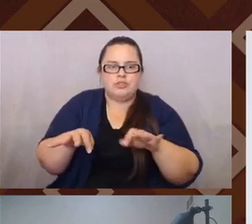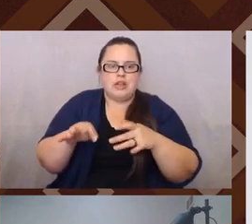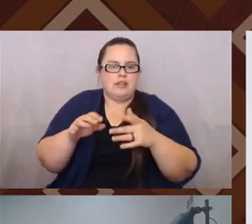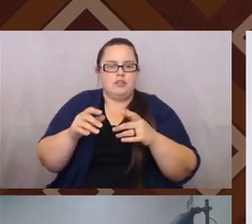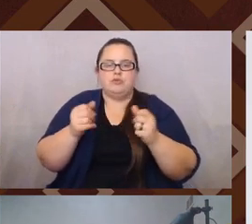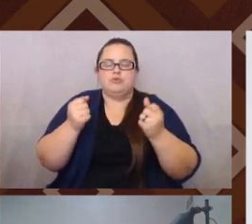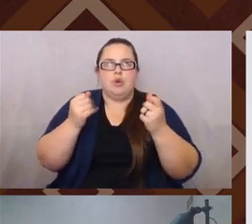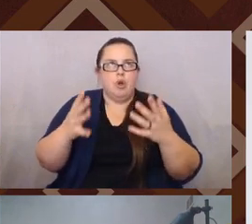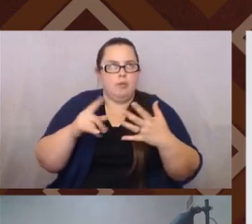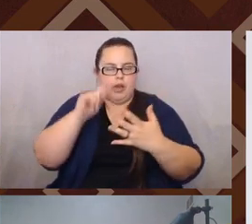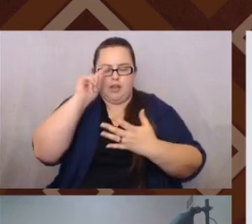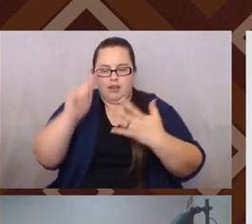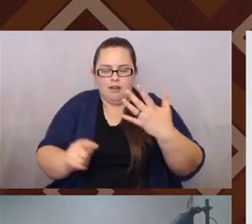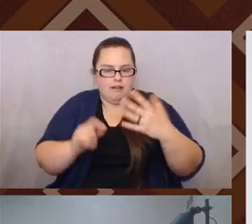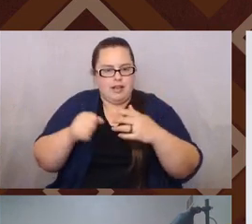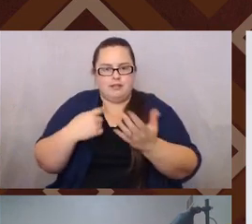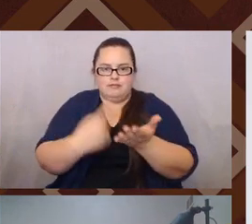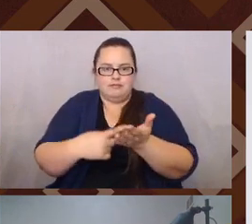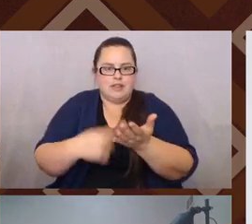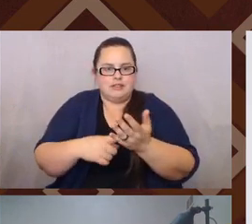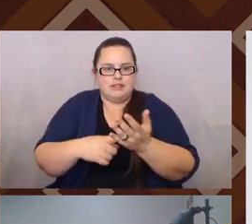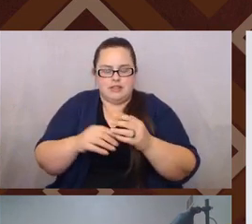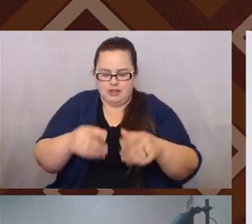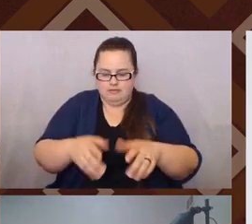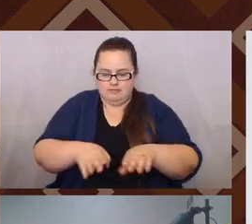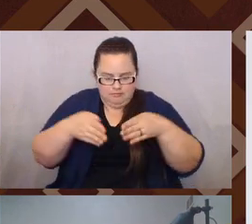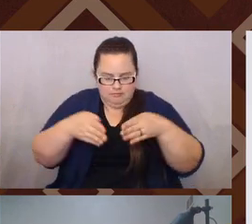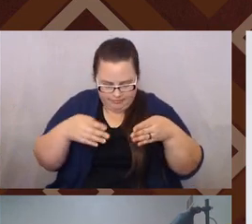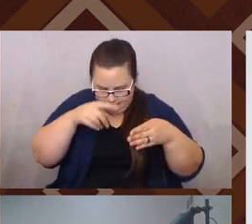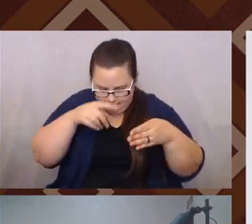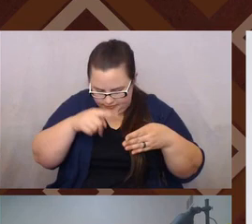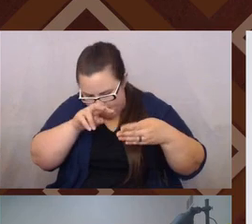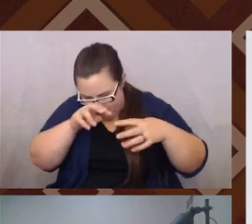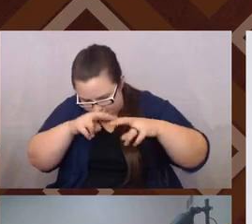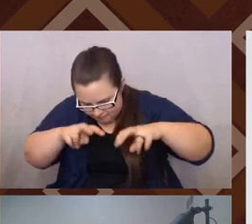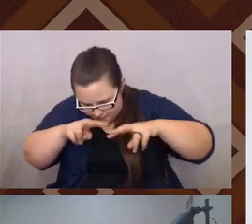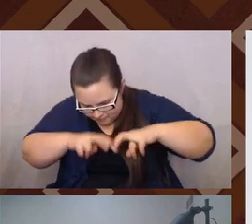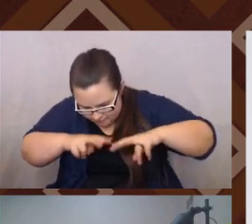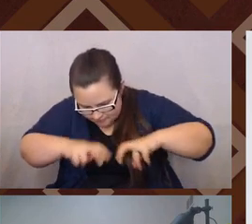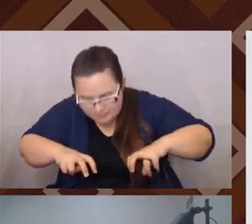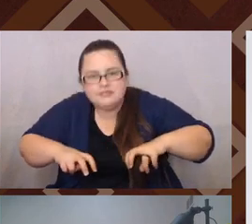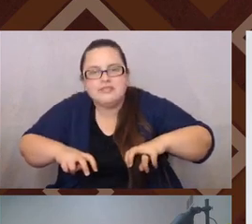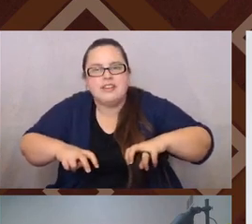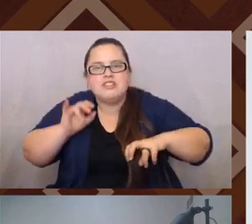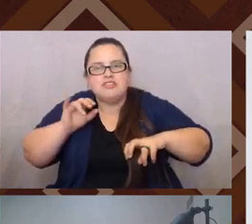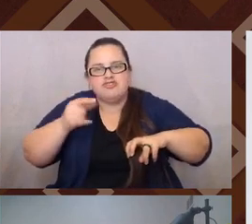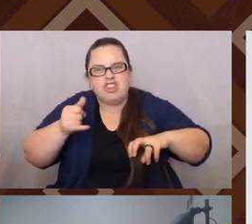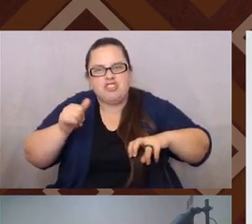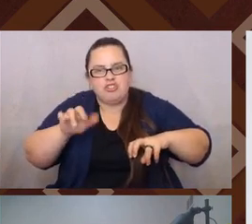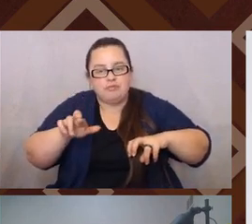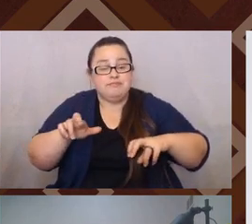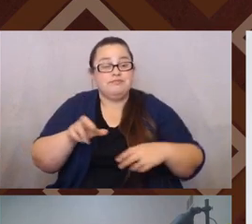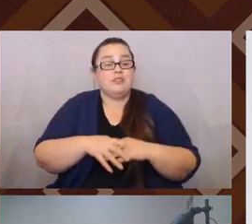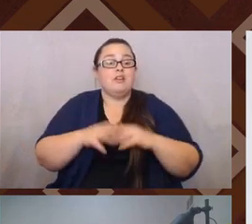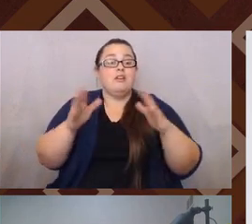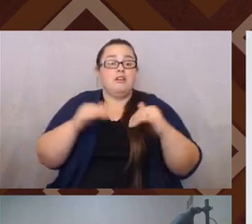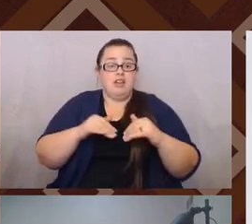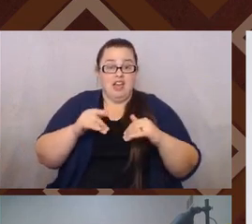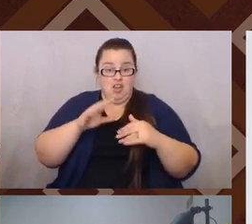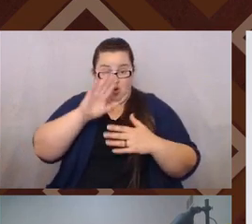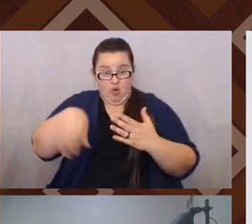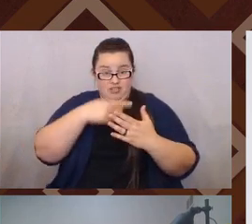could, um, discuss and unpack gender and do these things matter to the Latinx identity? Ultimately, ultimately they all do.